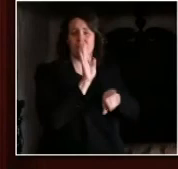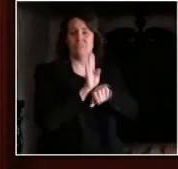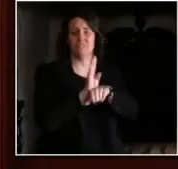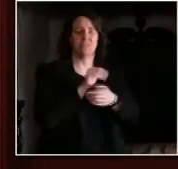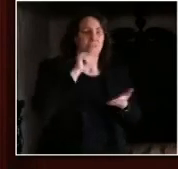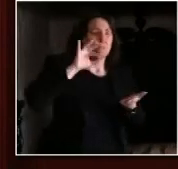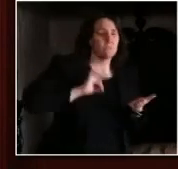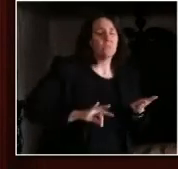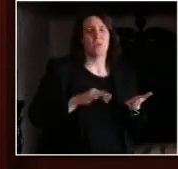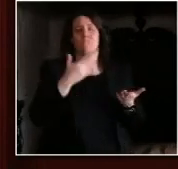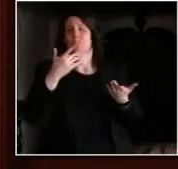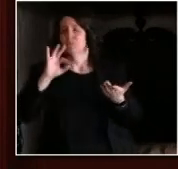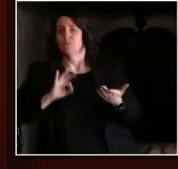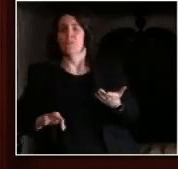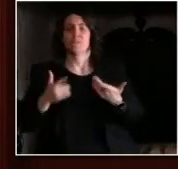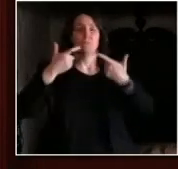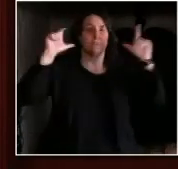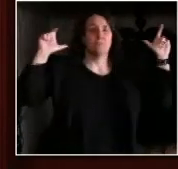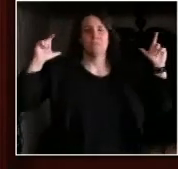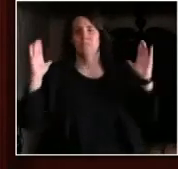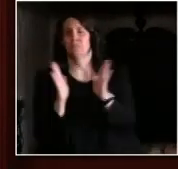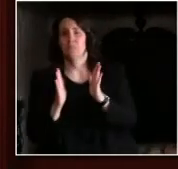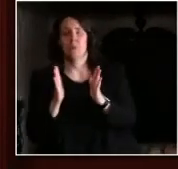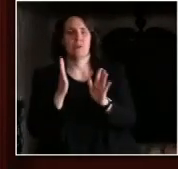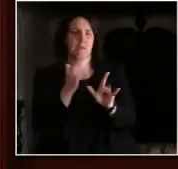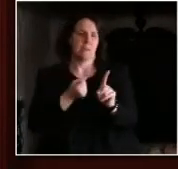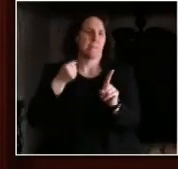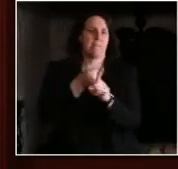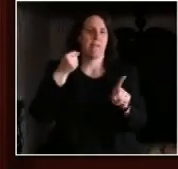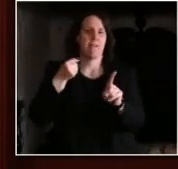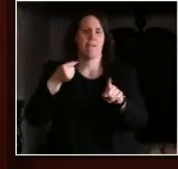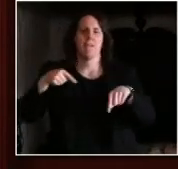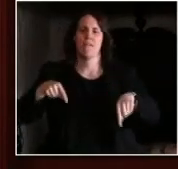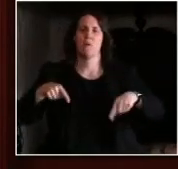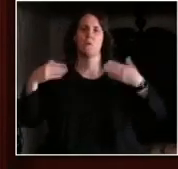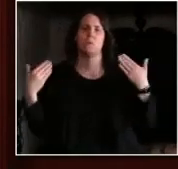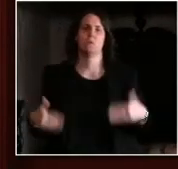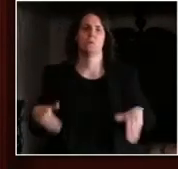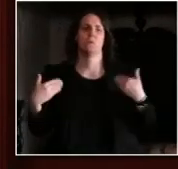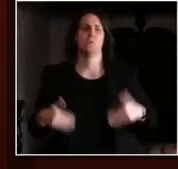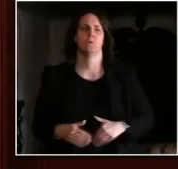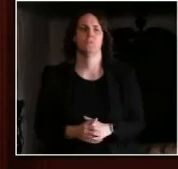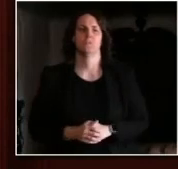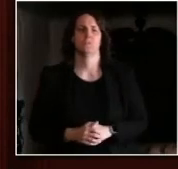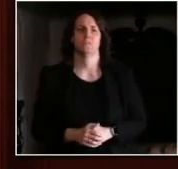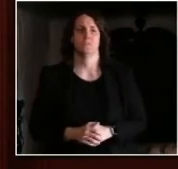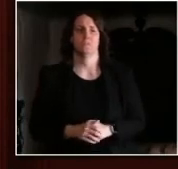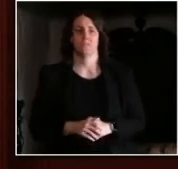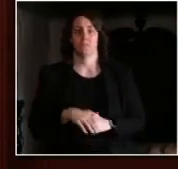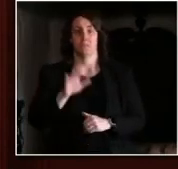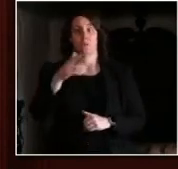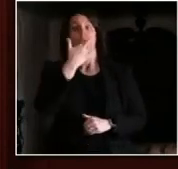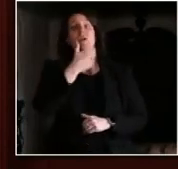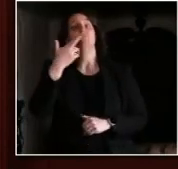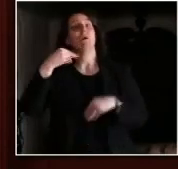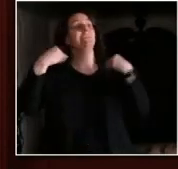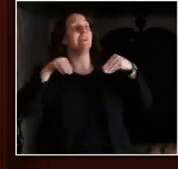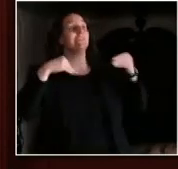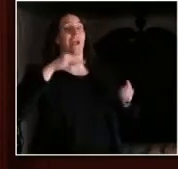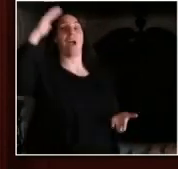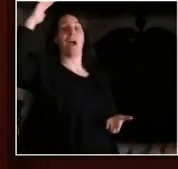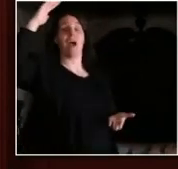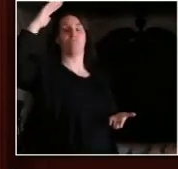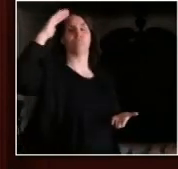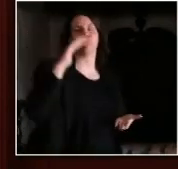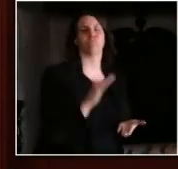Everybody has borne the brunt of this virus. We've seen a 40% drop in restaurant sales and practically 100% decrease in travel-related